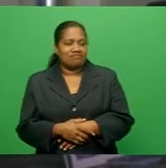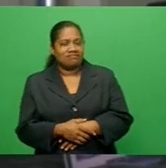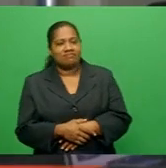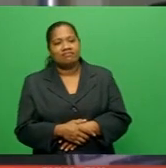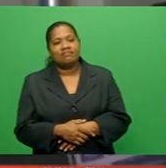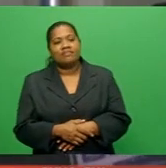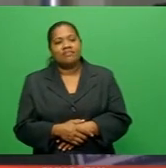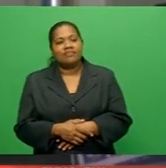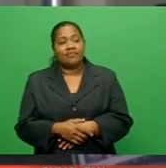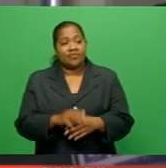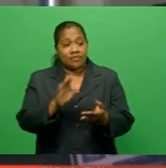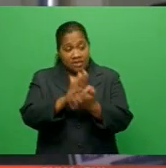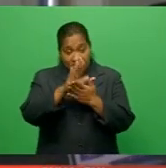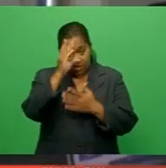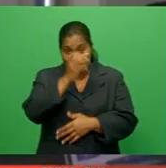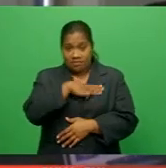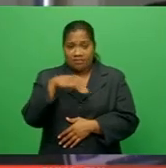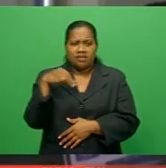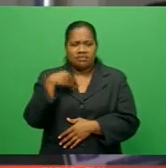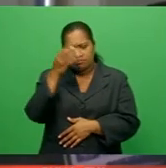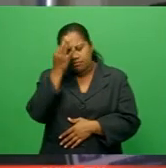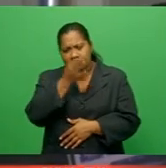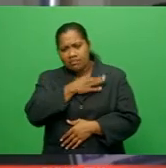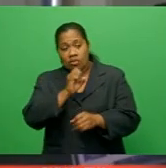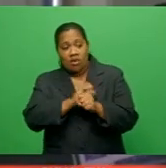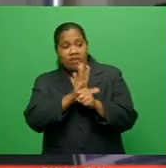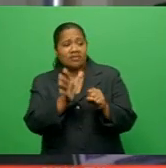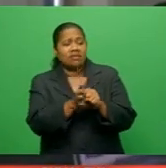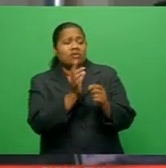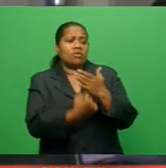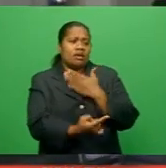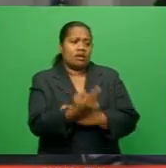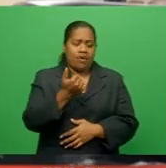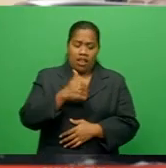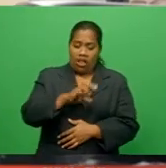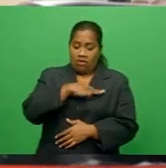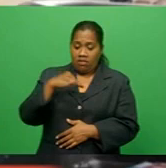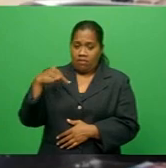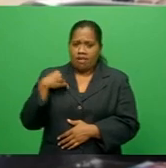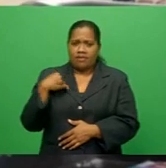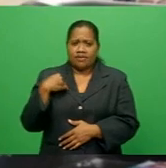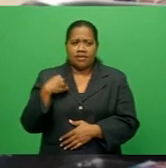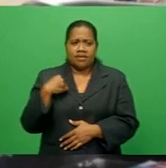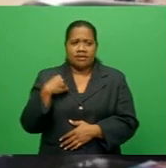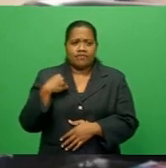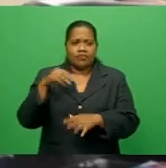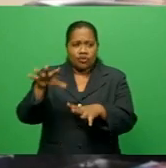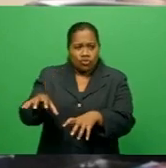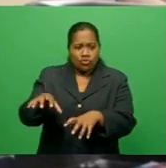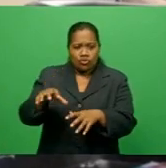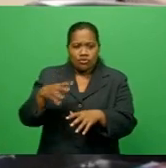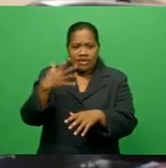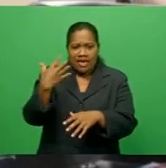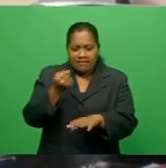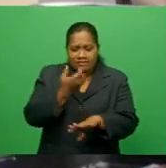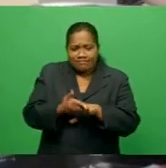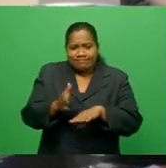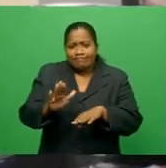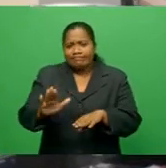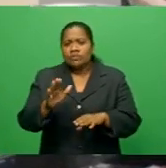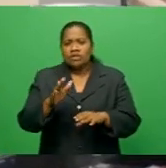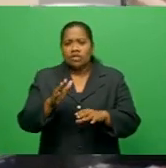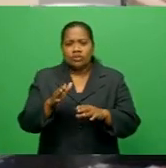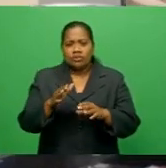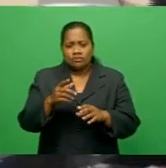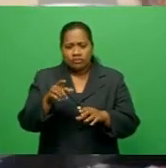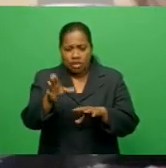The Education Minister believes COVID-19 has allowed the ministry to adopt innovative learning methods. This channel comes